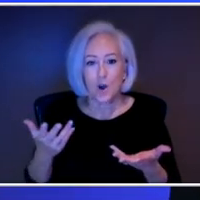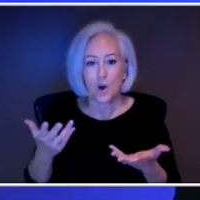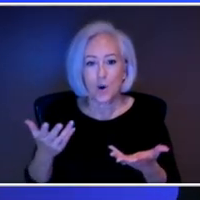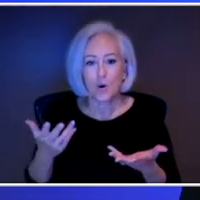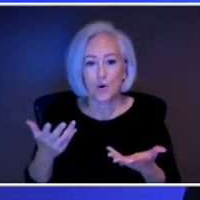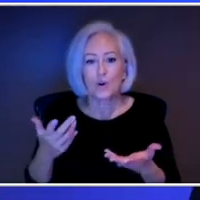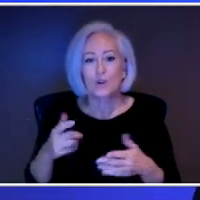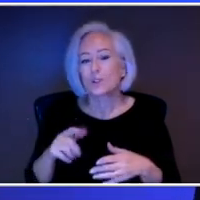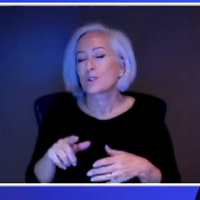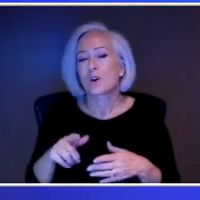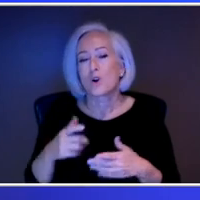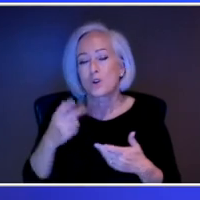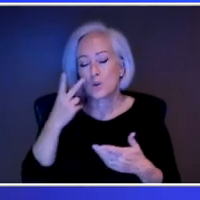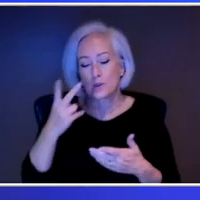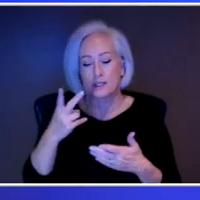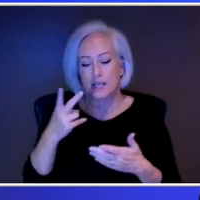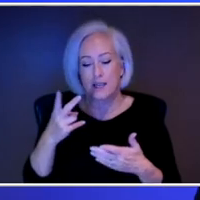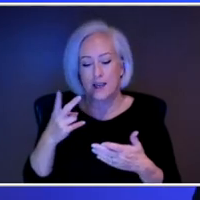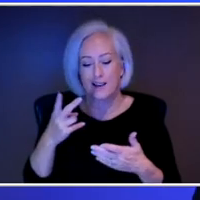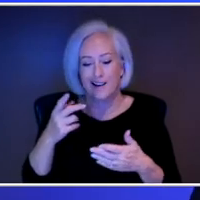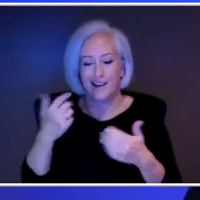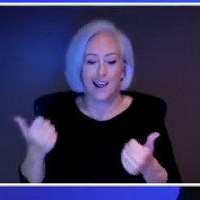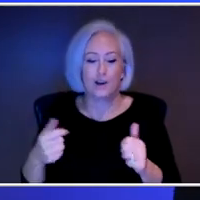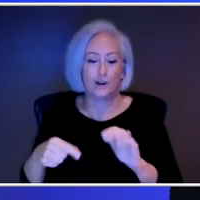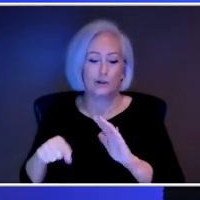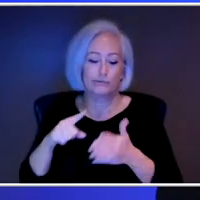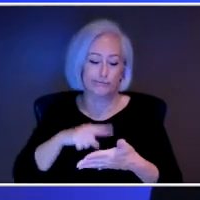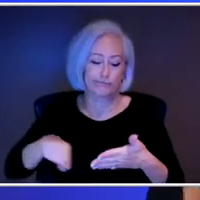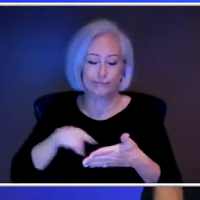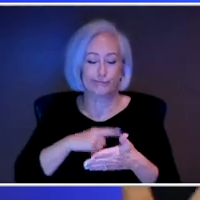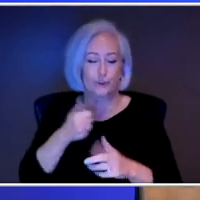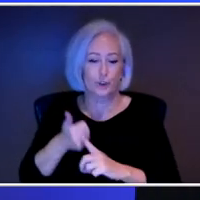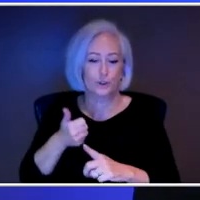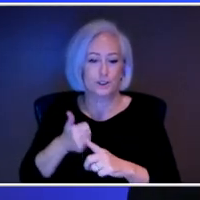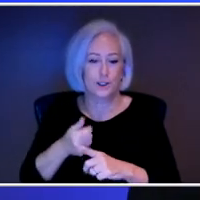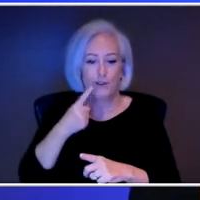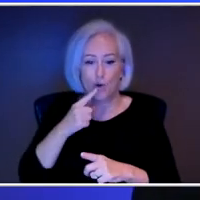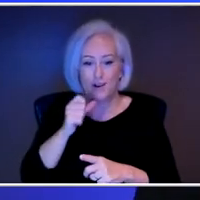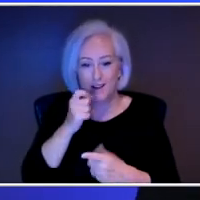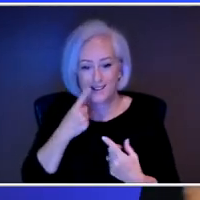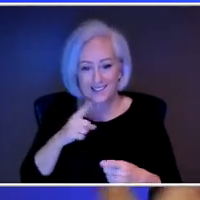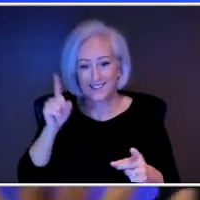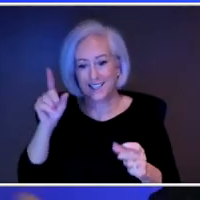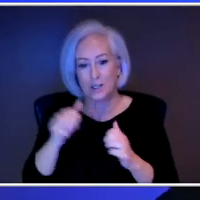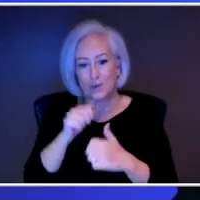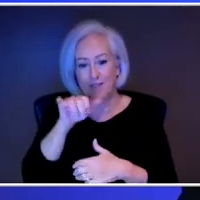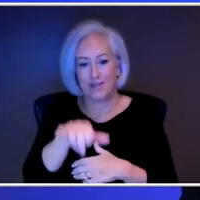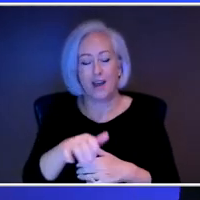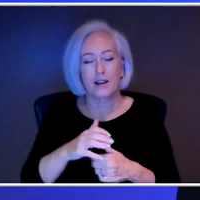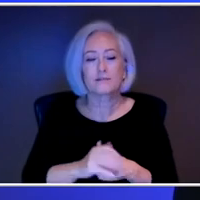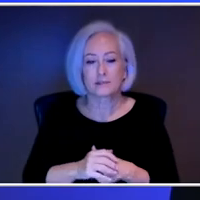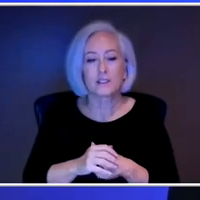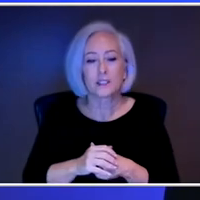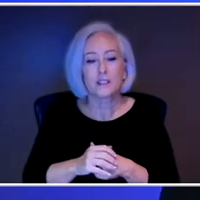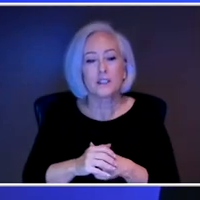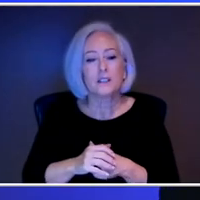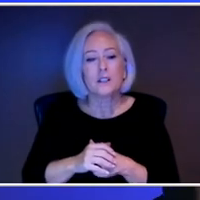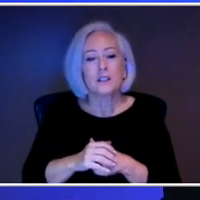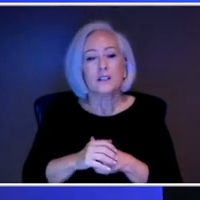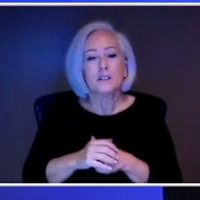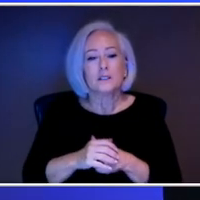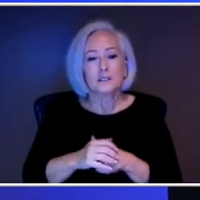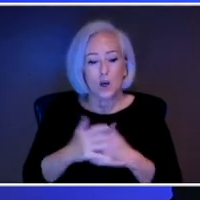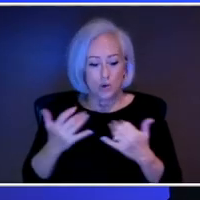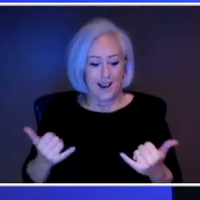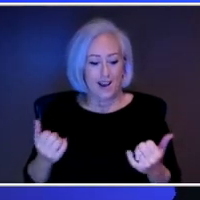that comes after that. Right. And then having to have difficult conversations and that internal sense of, like, everyone walking on eggshells around you now and